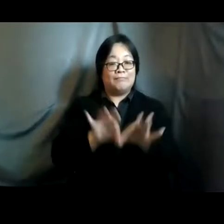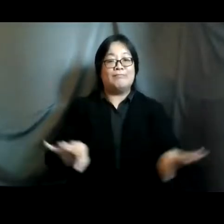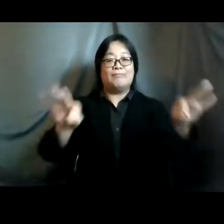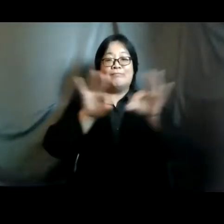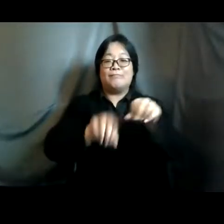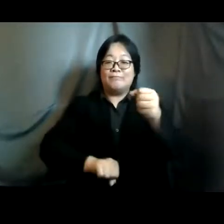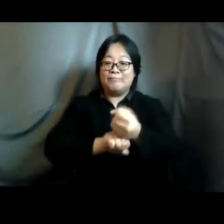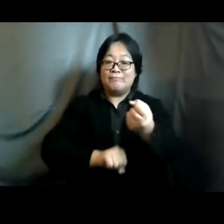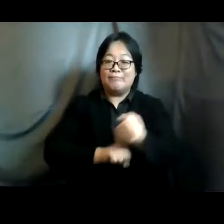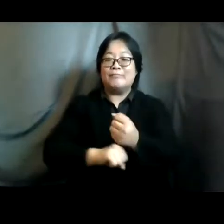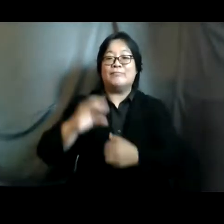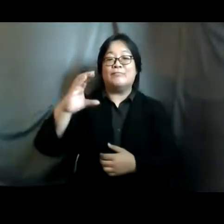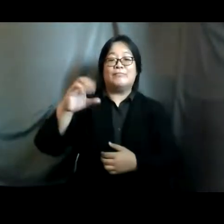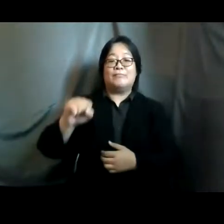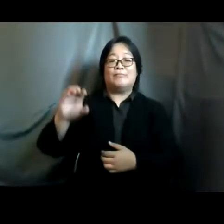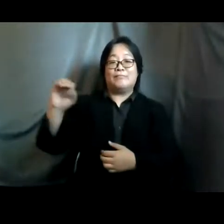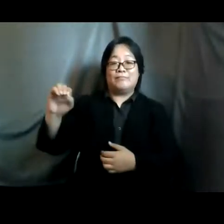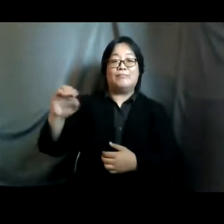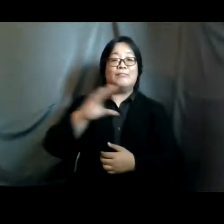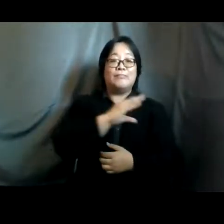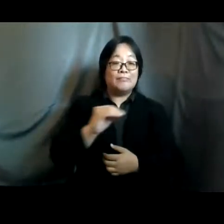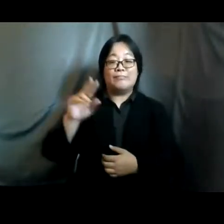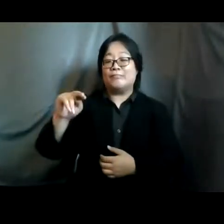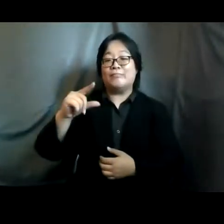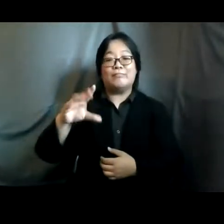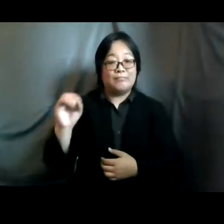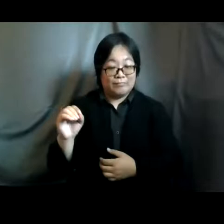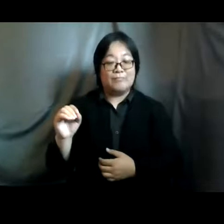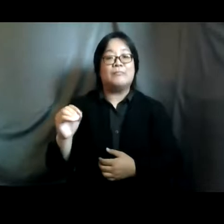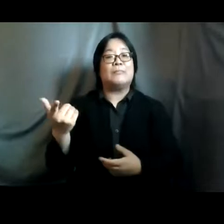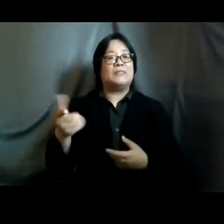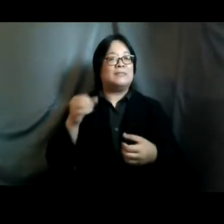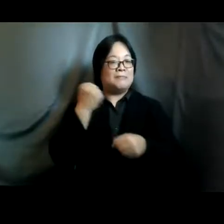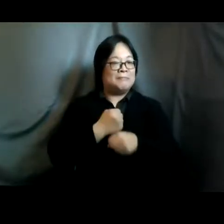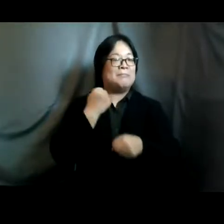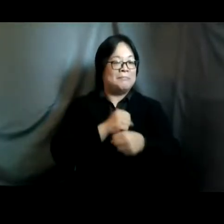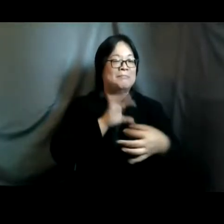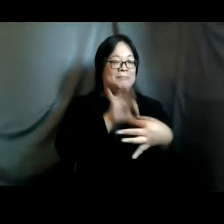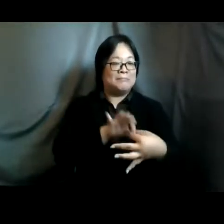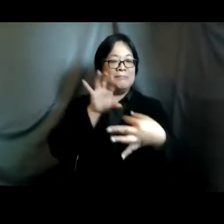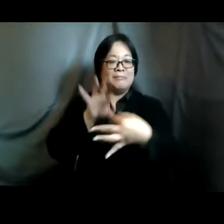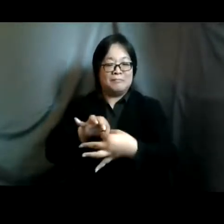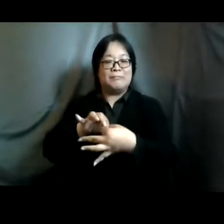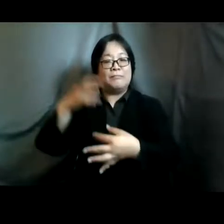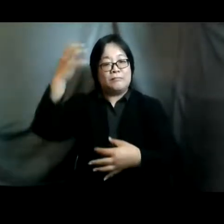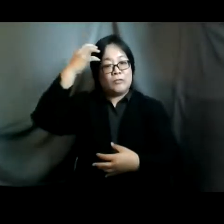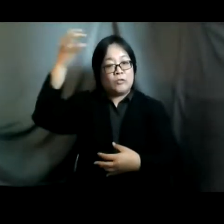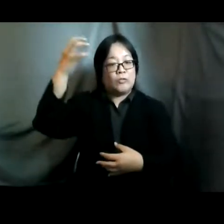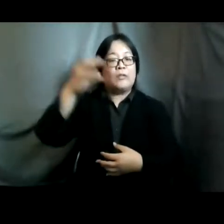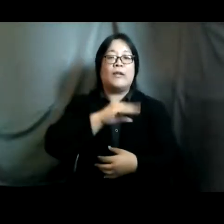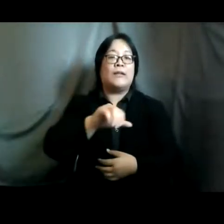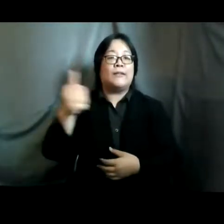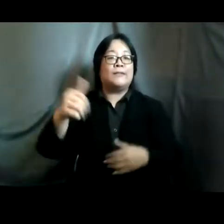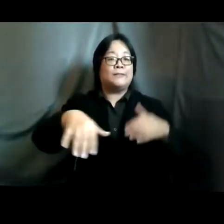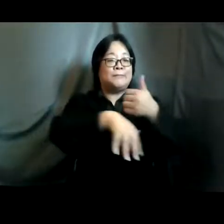of civil societies and ngos who have worked with and are working with the other grassroots women and